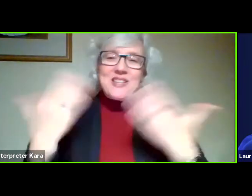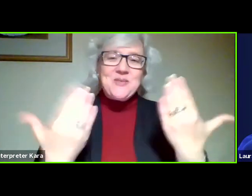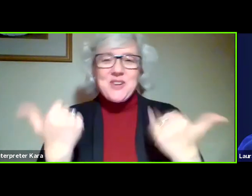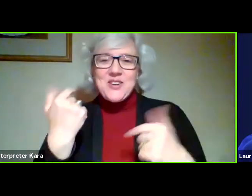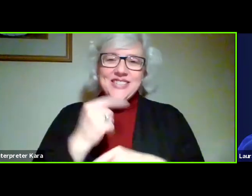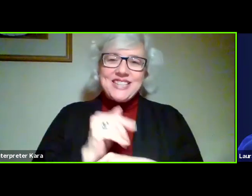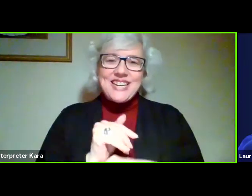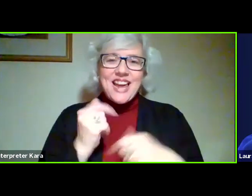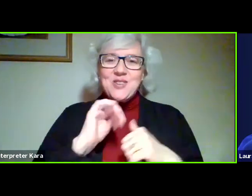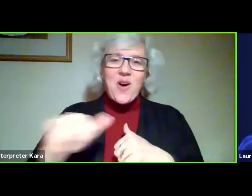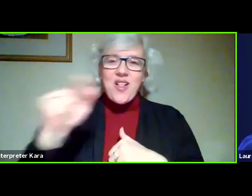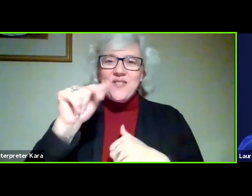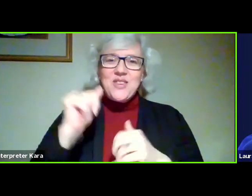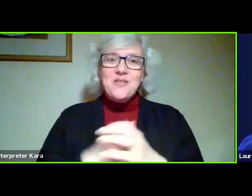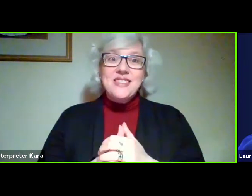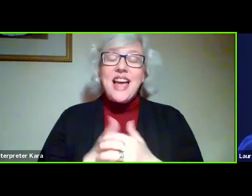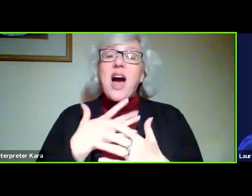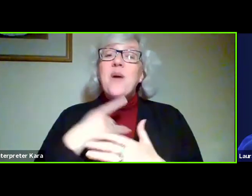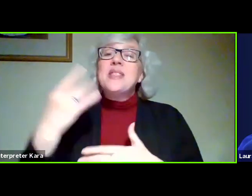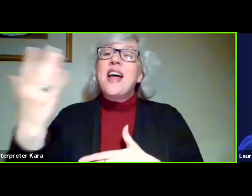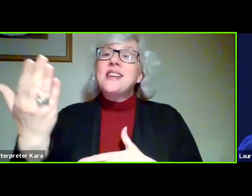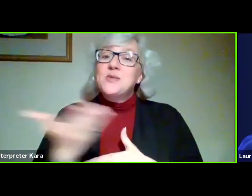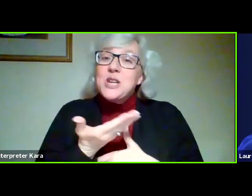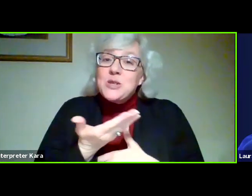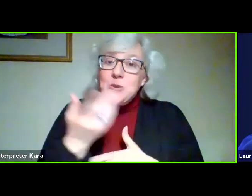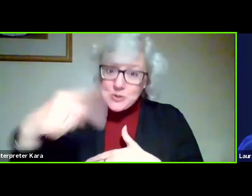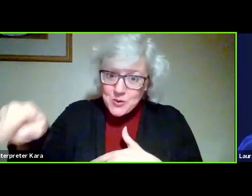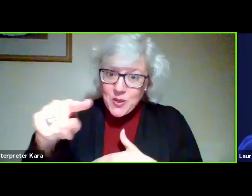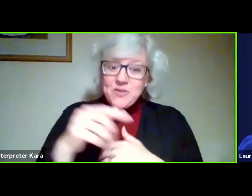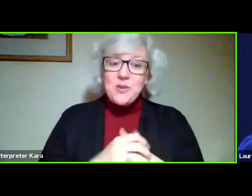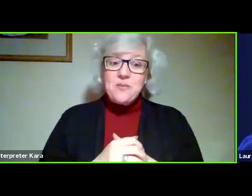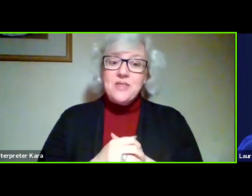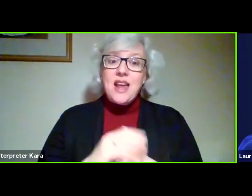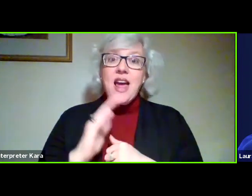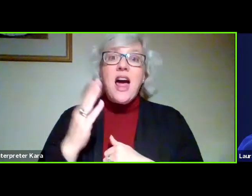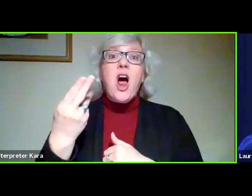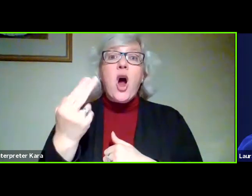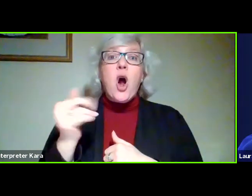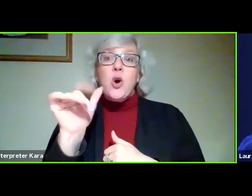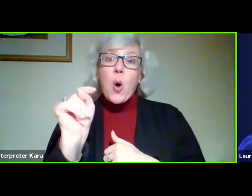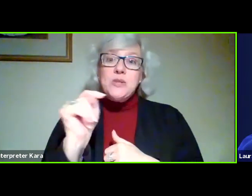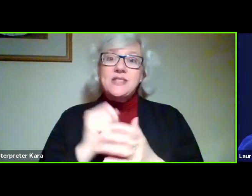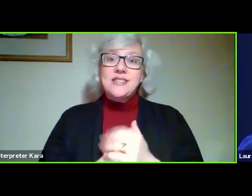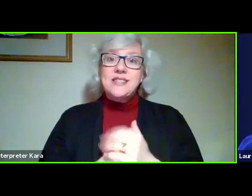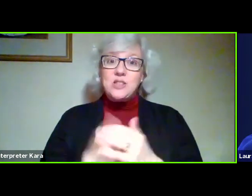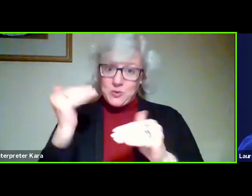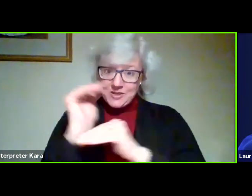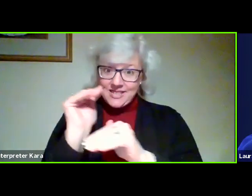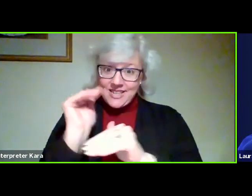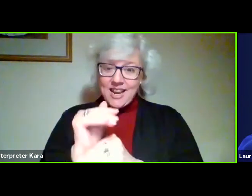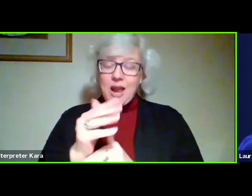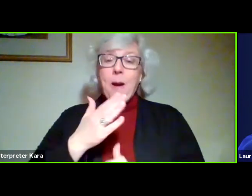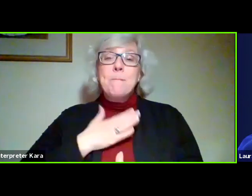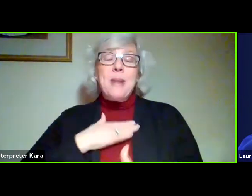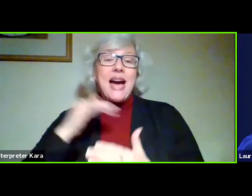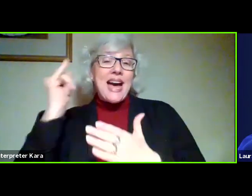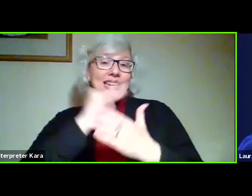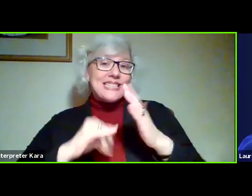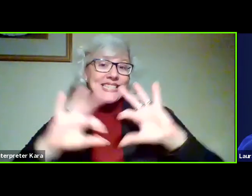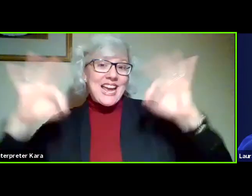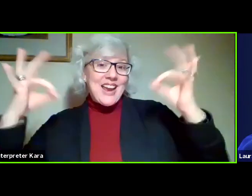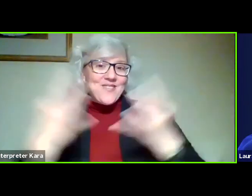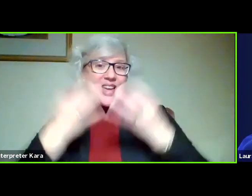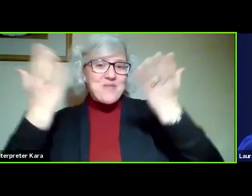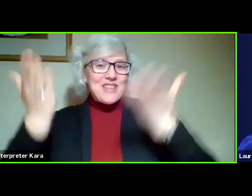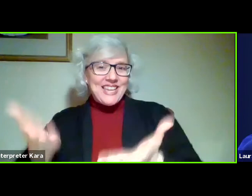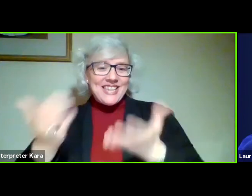with all of you. I would like to introduce to you our hosts tonight, my design family,